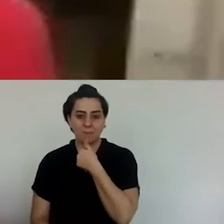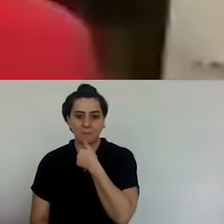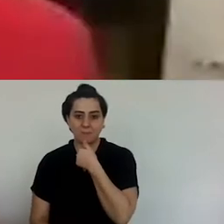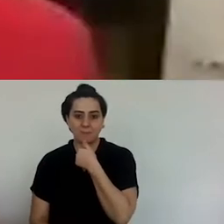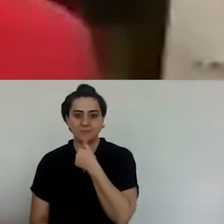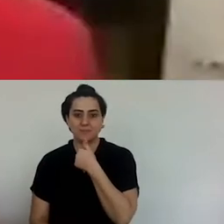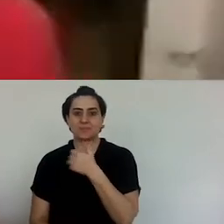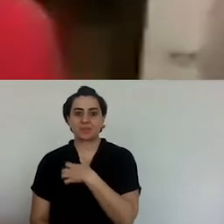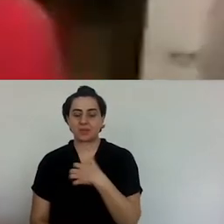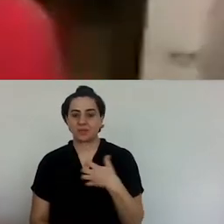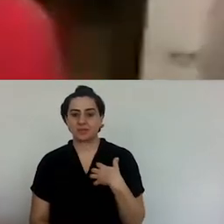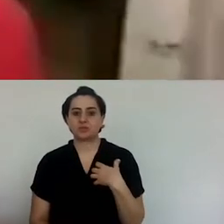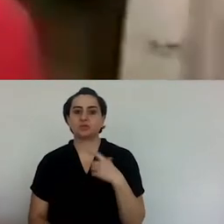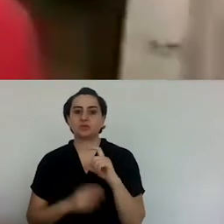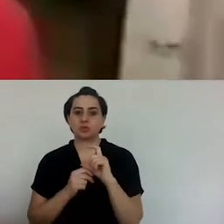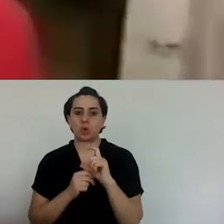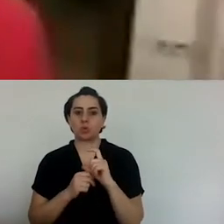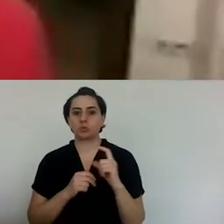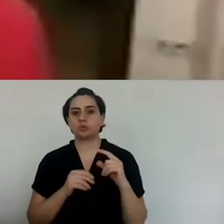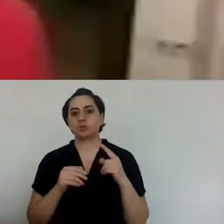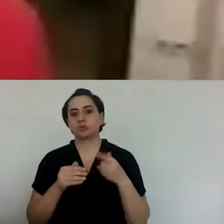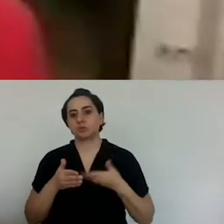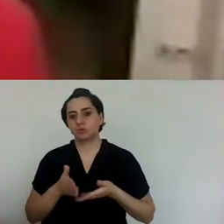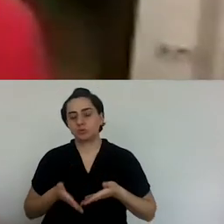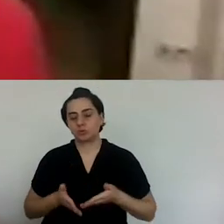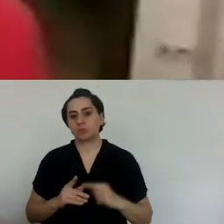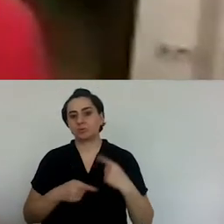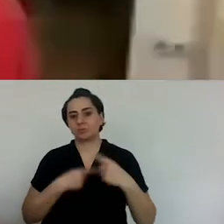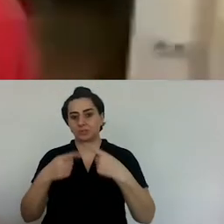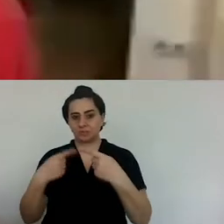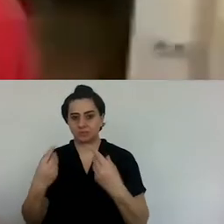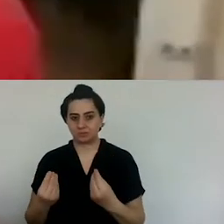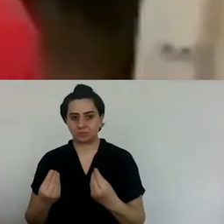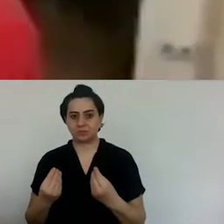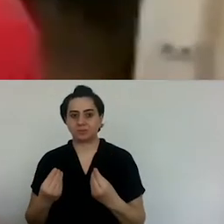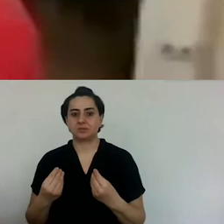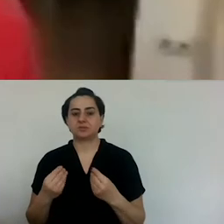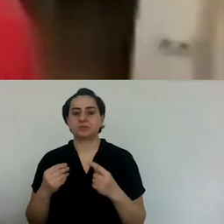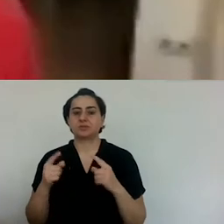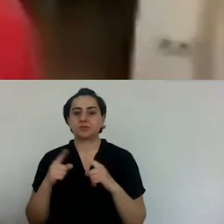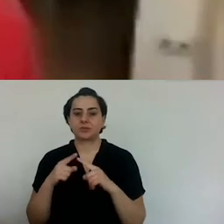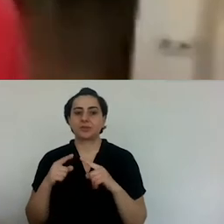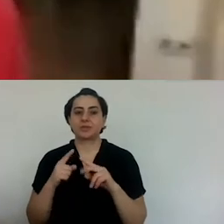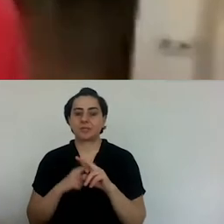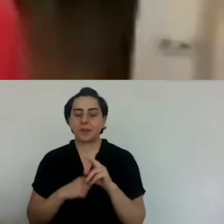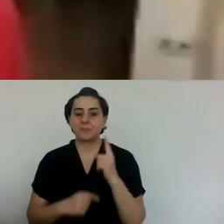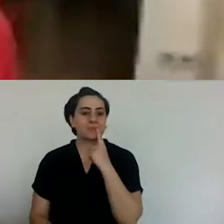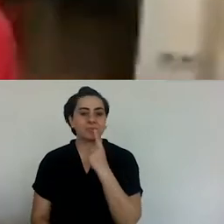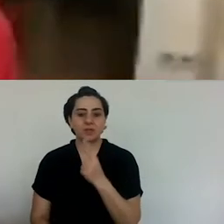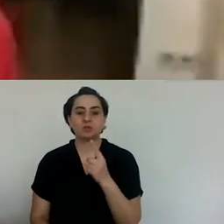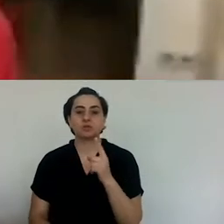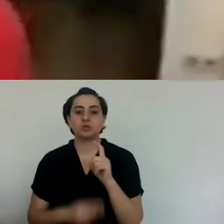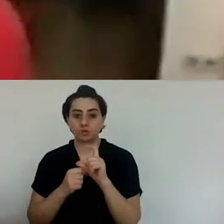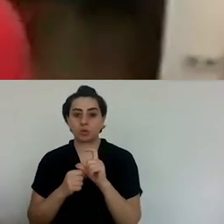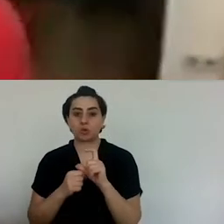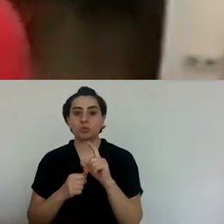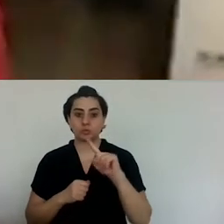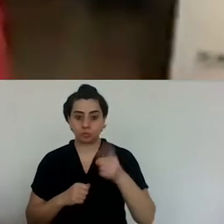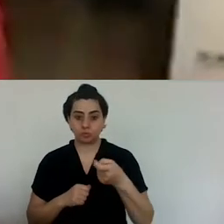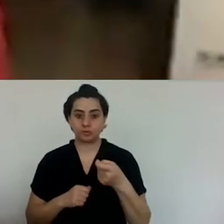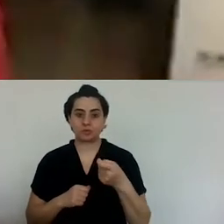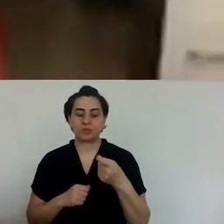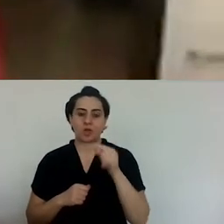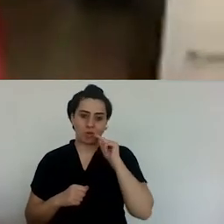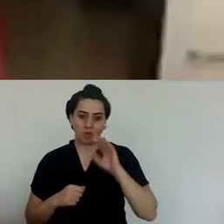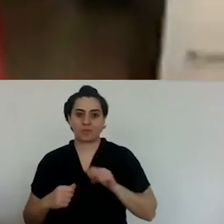of fact, because we hadn't really met an Anatolian family. My mother, my mother's mother